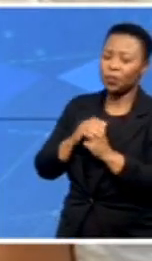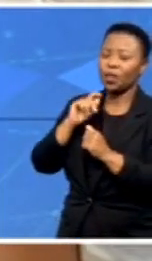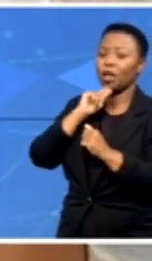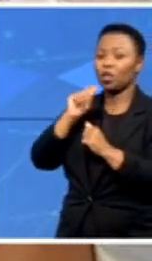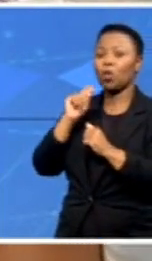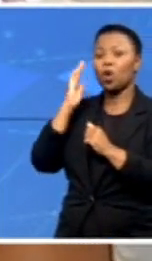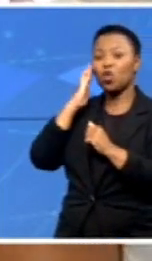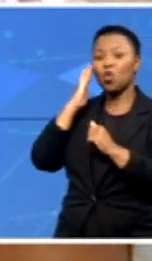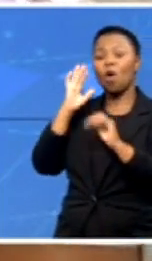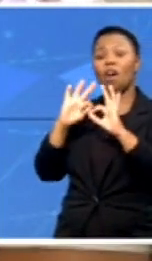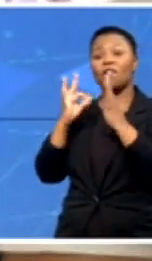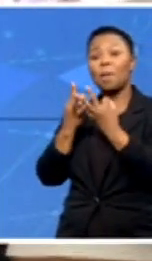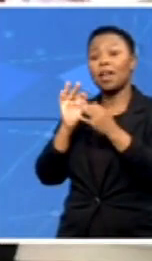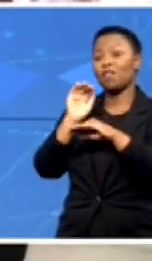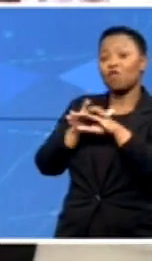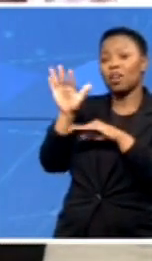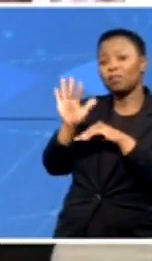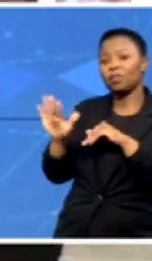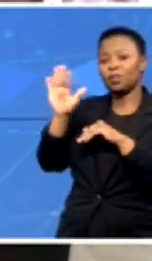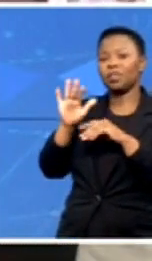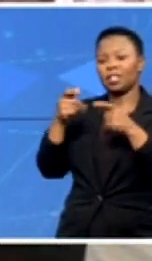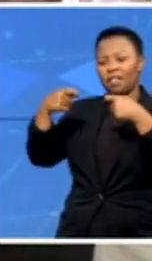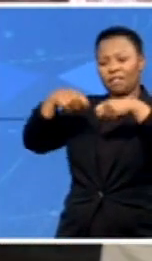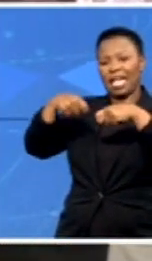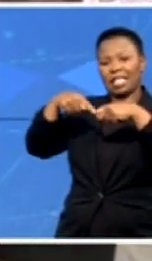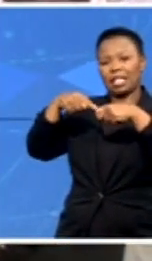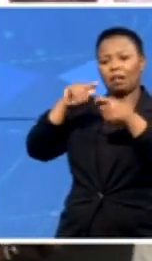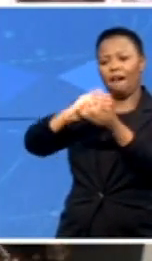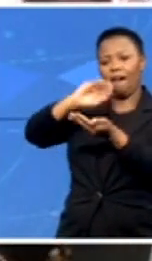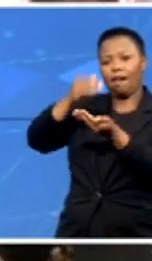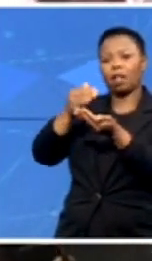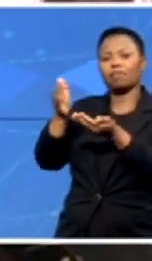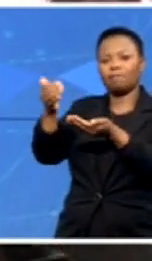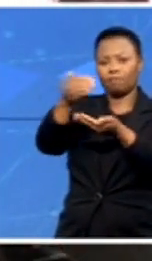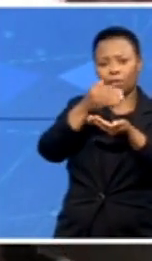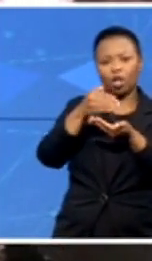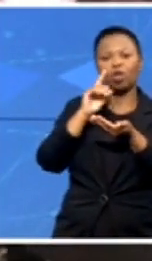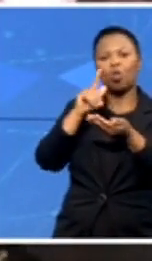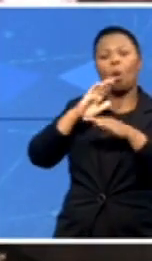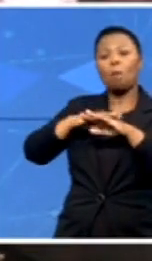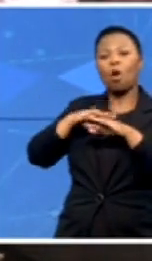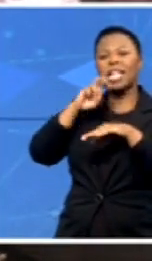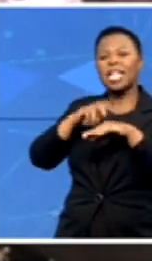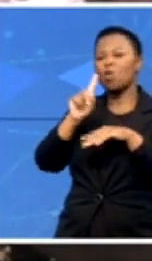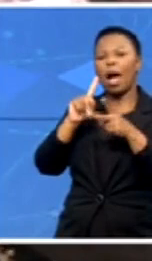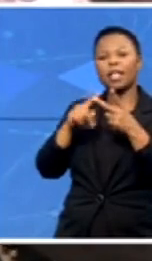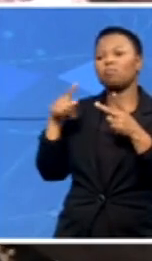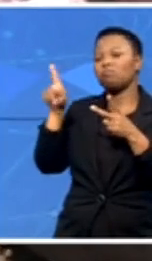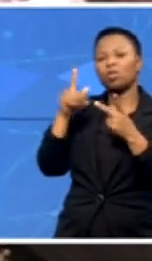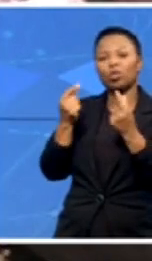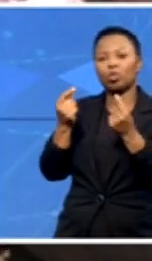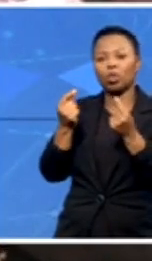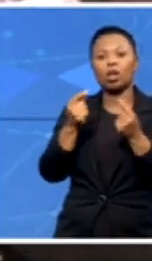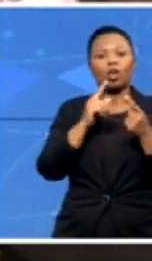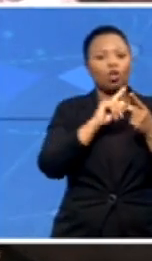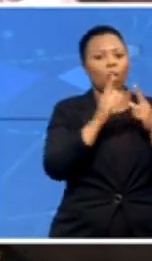Just tell us about that, what she needs and what can be done. Okay, well, there's different categories to the cost that's involved. So it's the